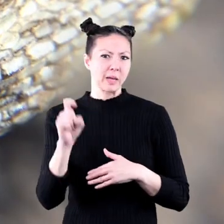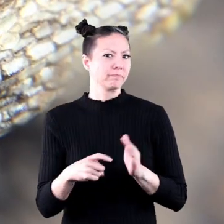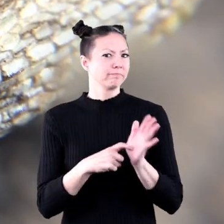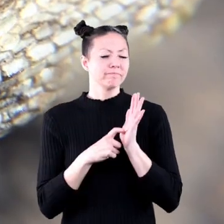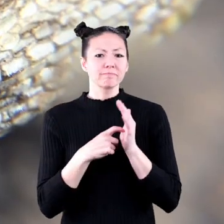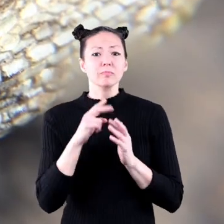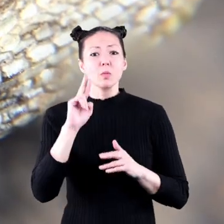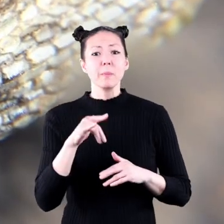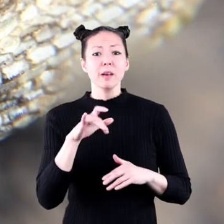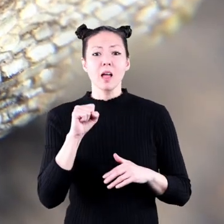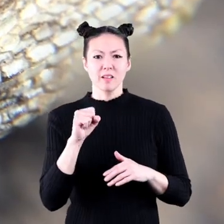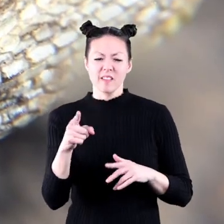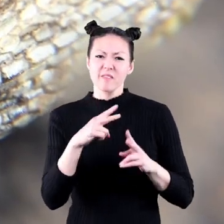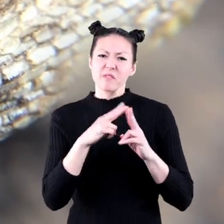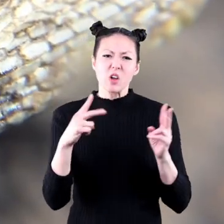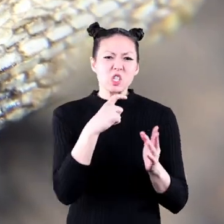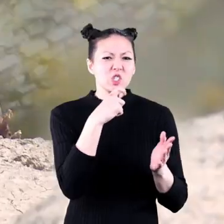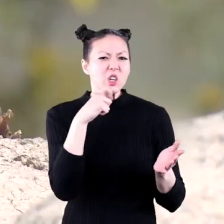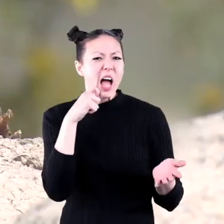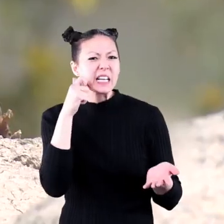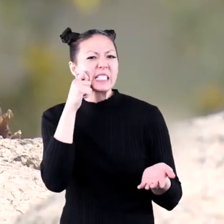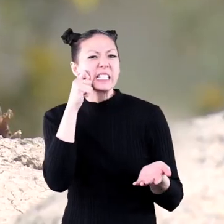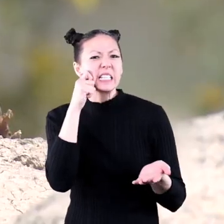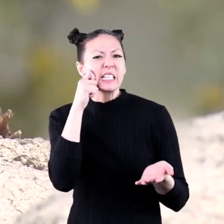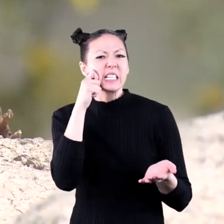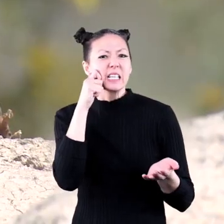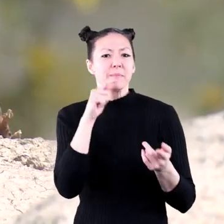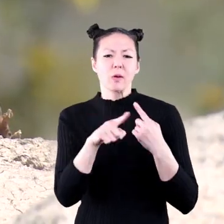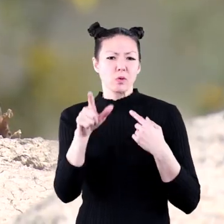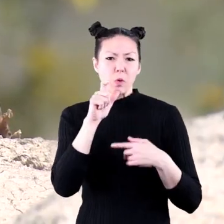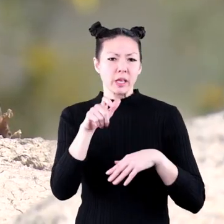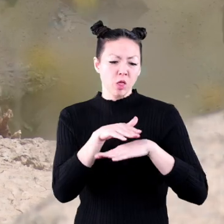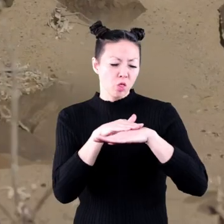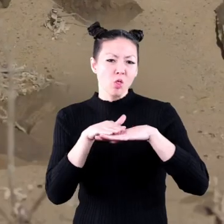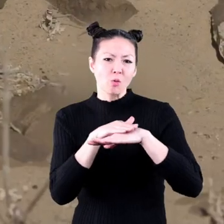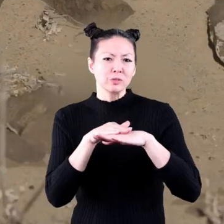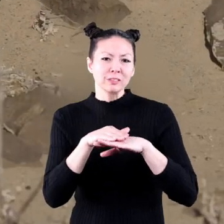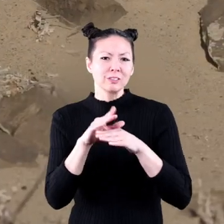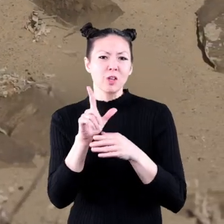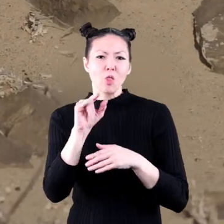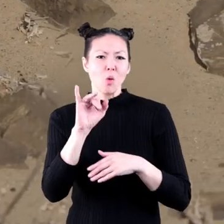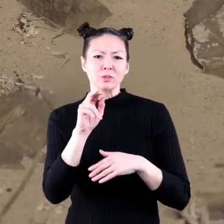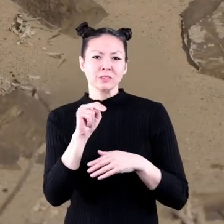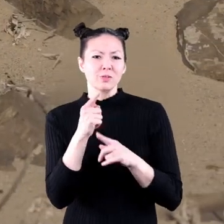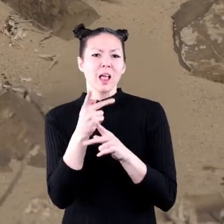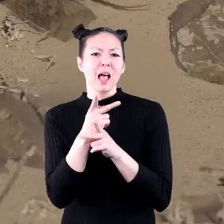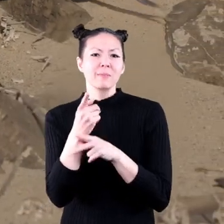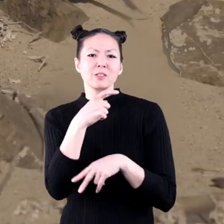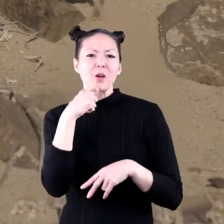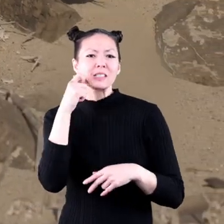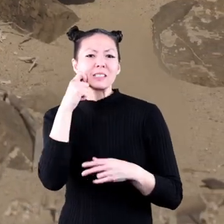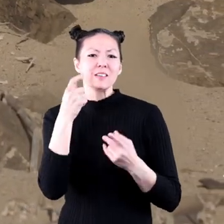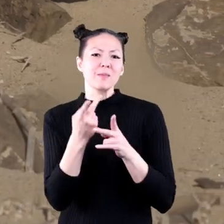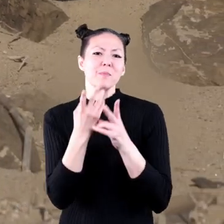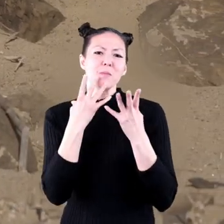Reptiles have very dry skin, but they don't need lotion. Their dry skin helps them hold in moisture, so